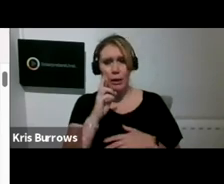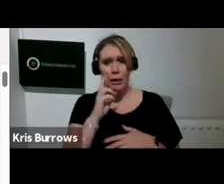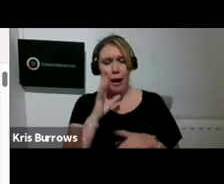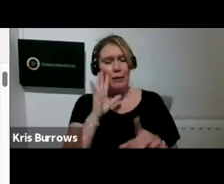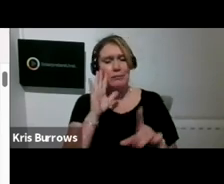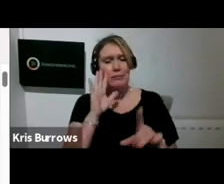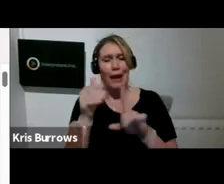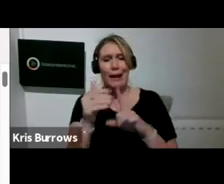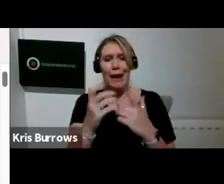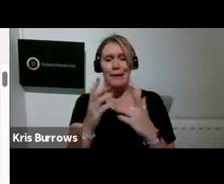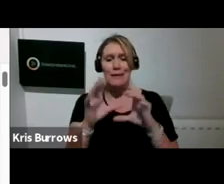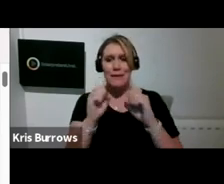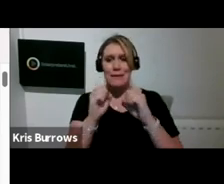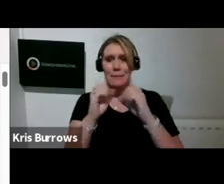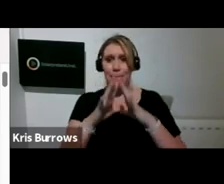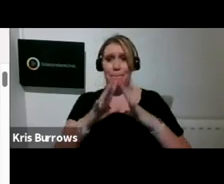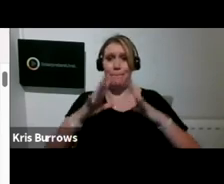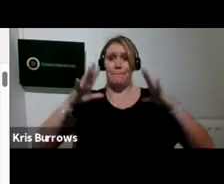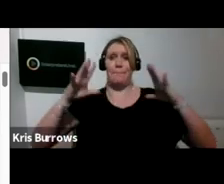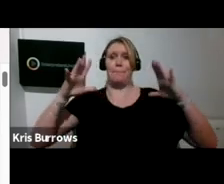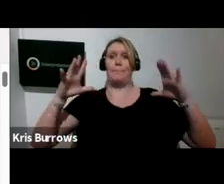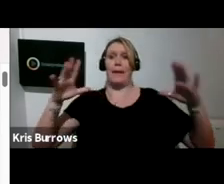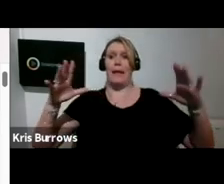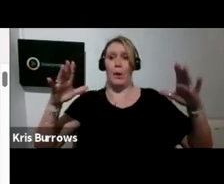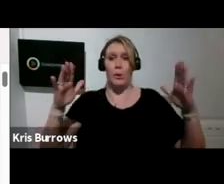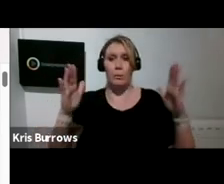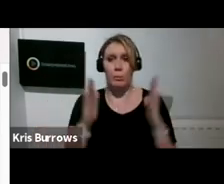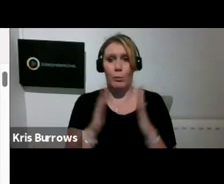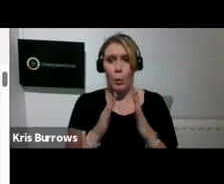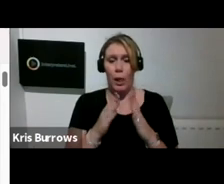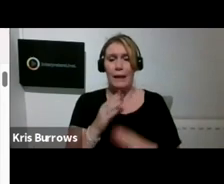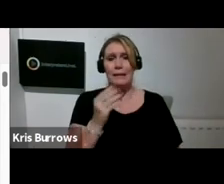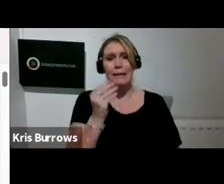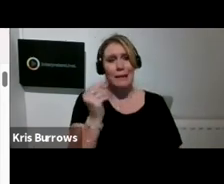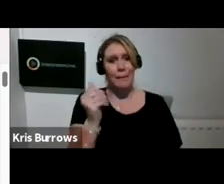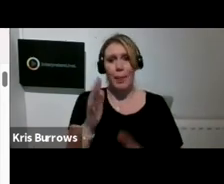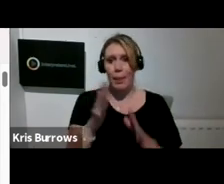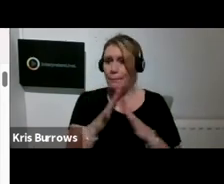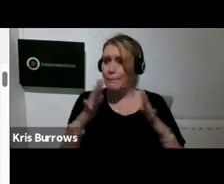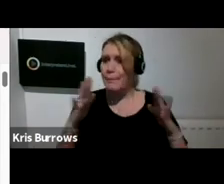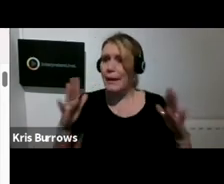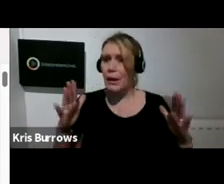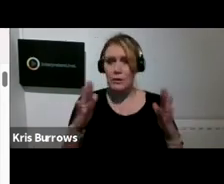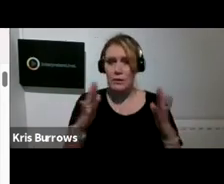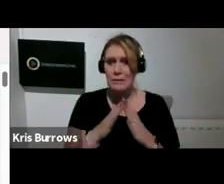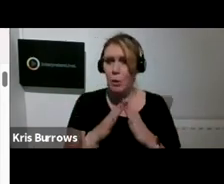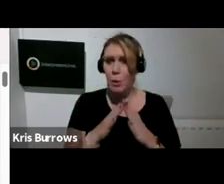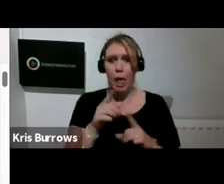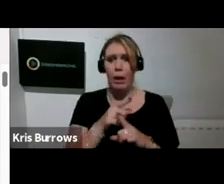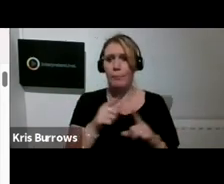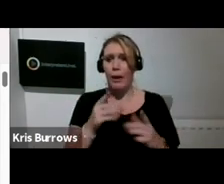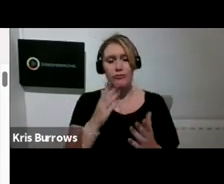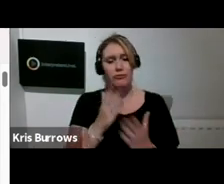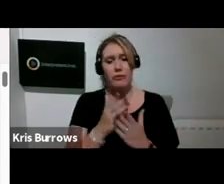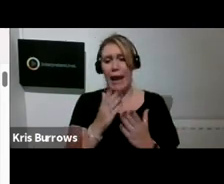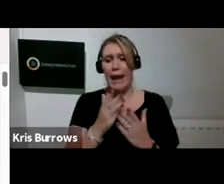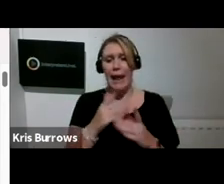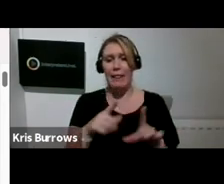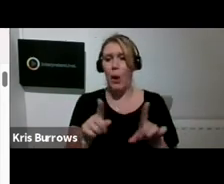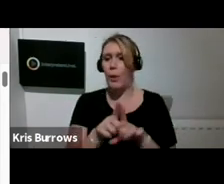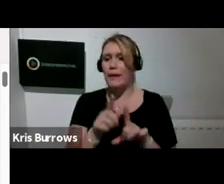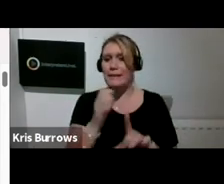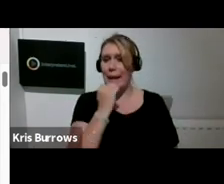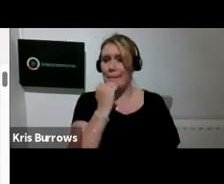So some of these pictures are much, much smaller or much, much larger compared to others but they're all pretty much the same size